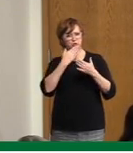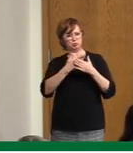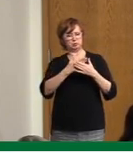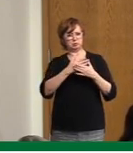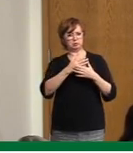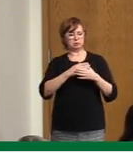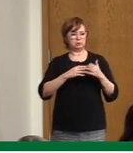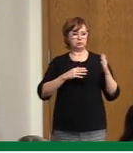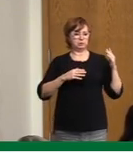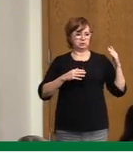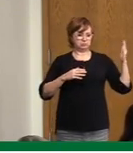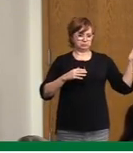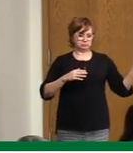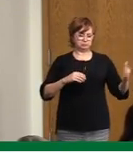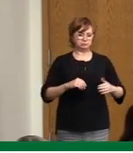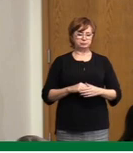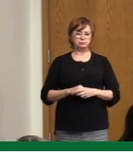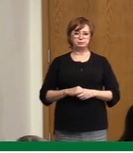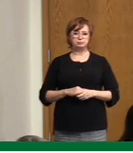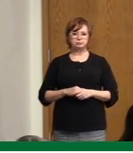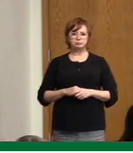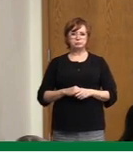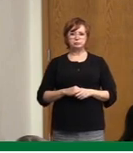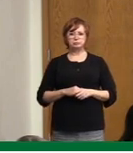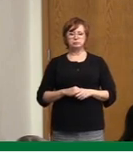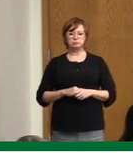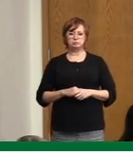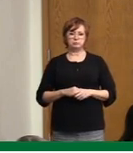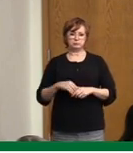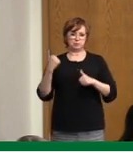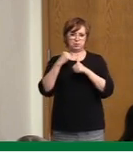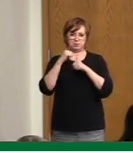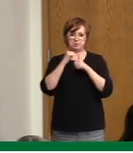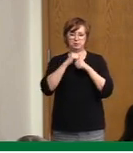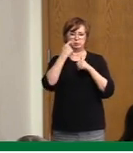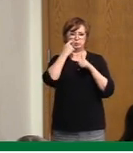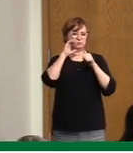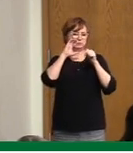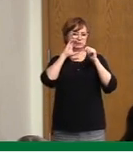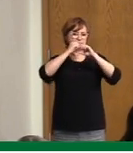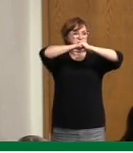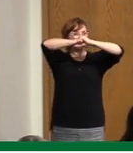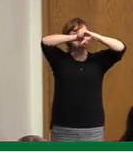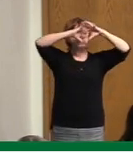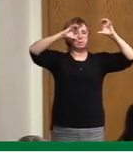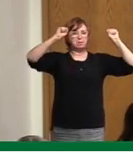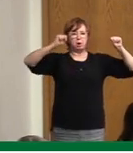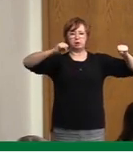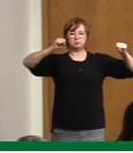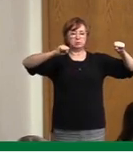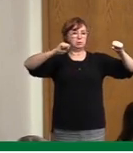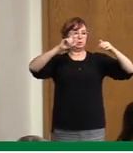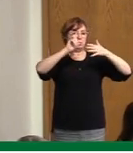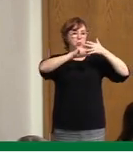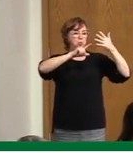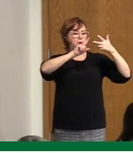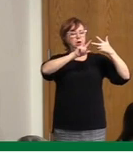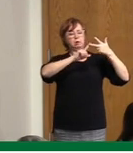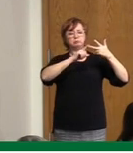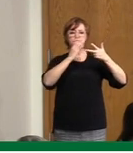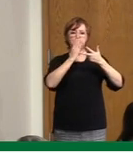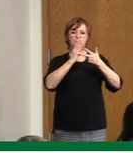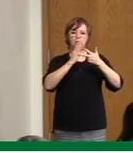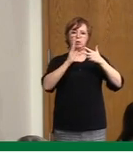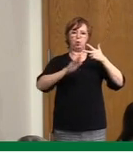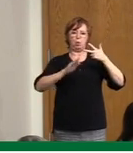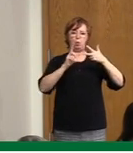including scenarios that would be unacceptable. So I think the whole purpose of the fact that we are in our 10th month of the